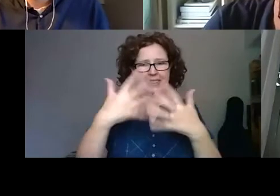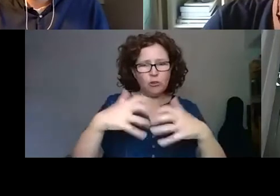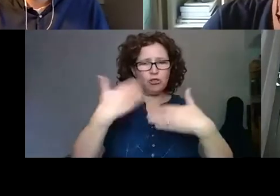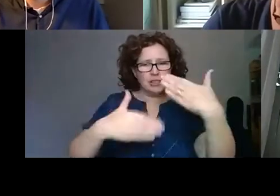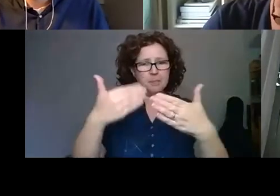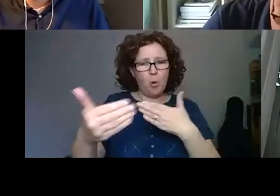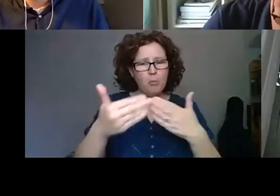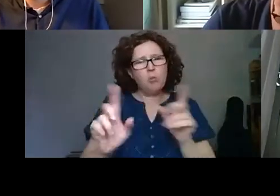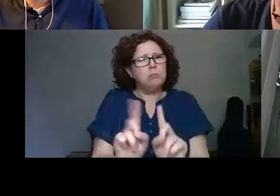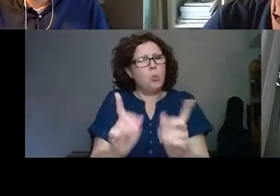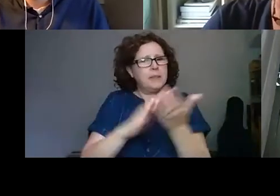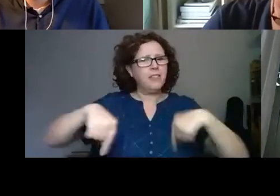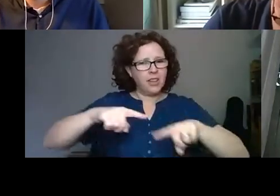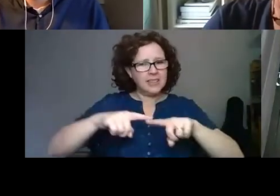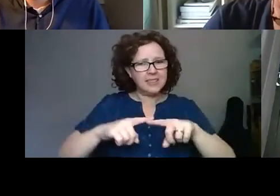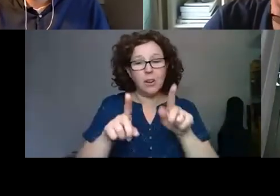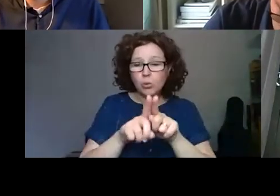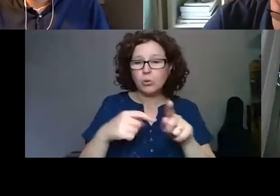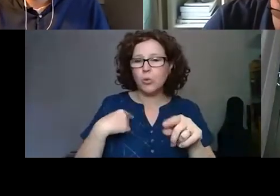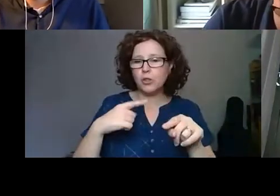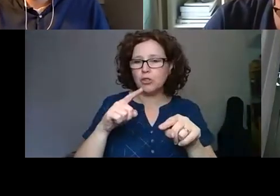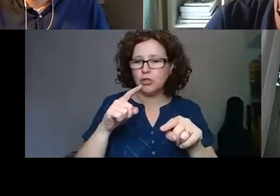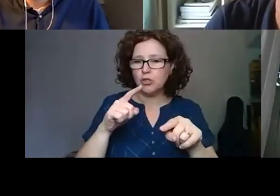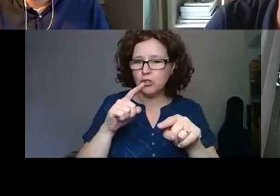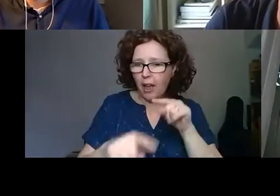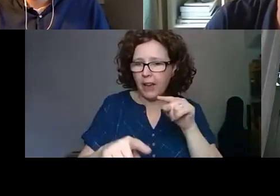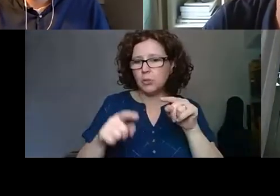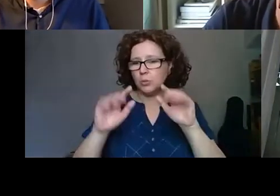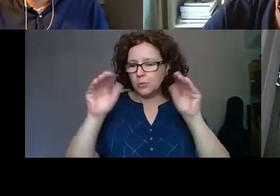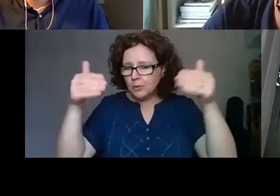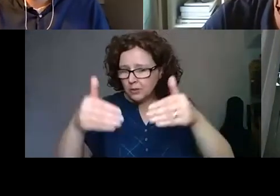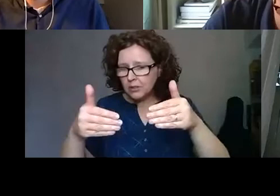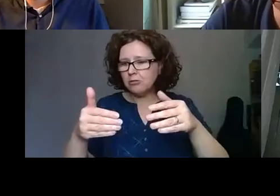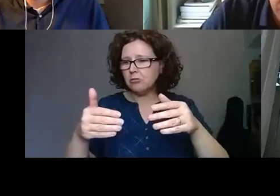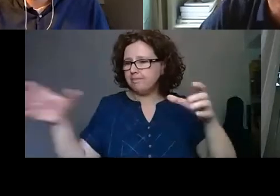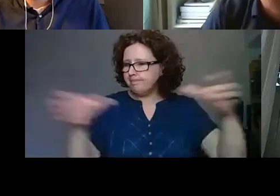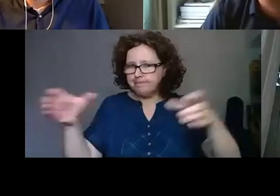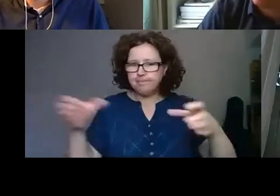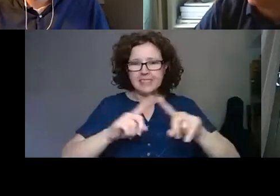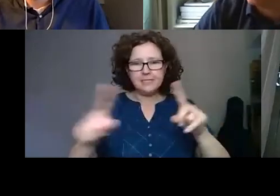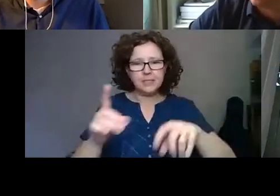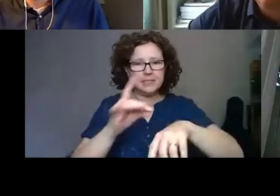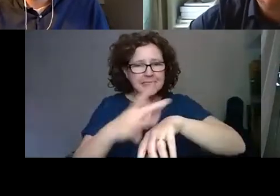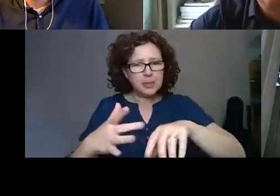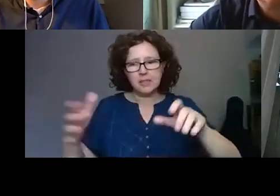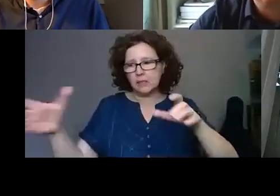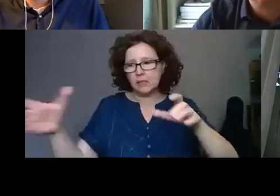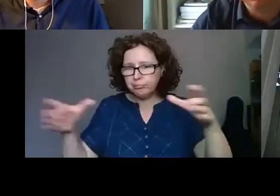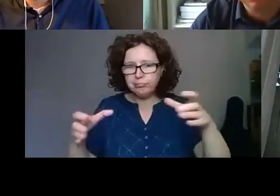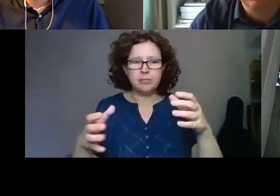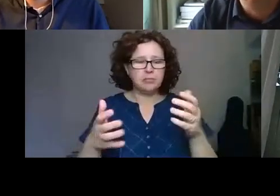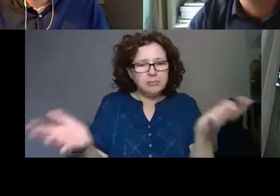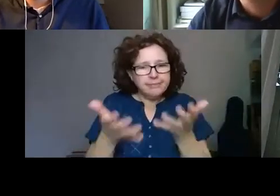we're looking at how we can bring together different disciplines, how we can enable digital